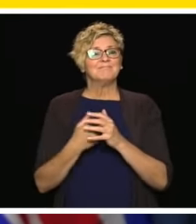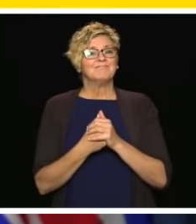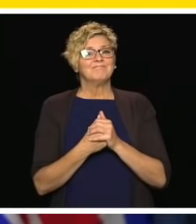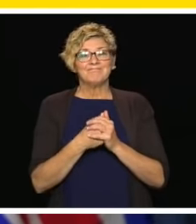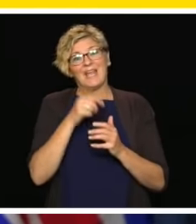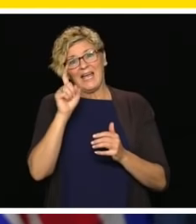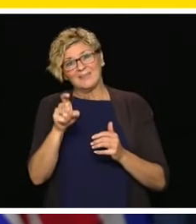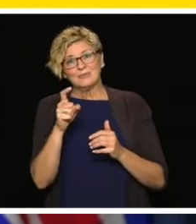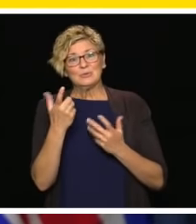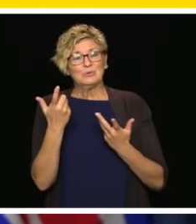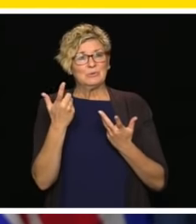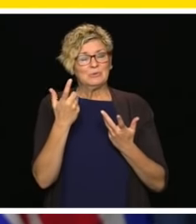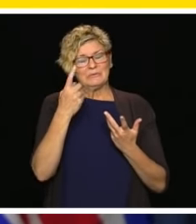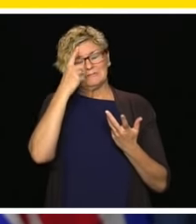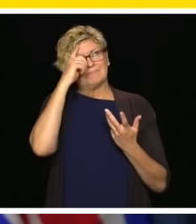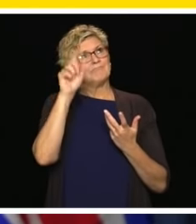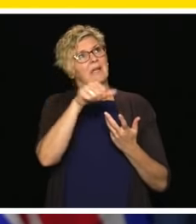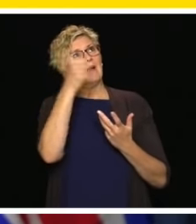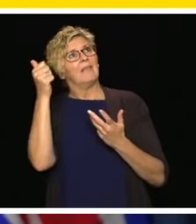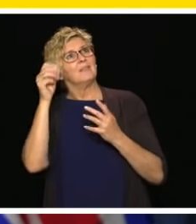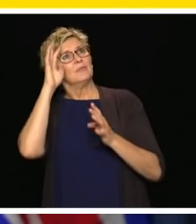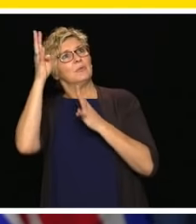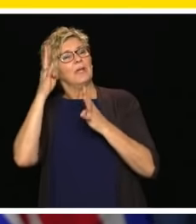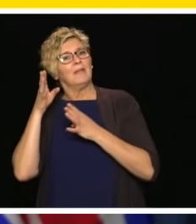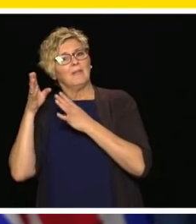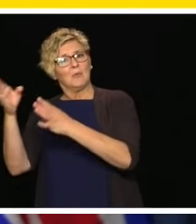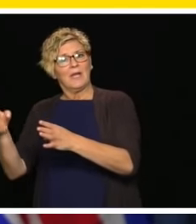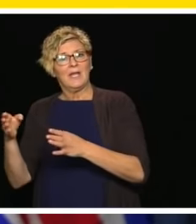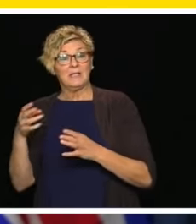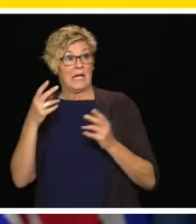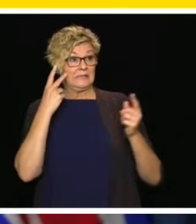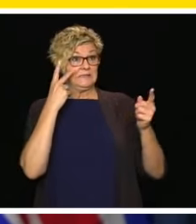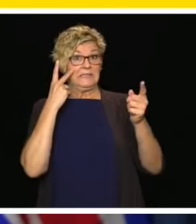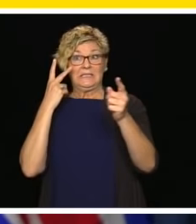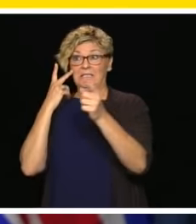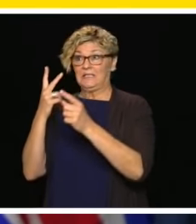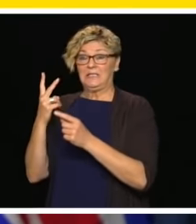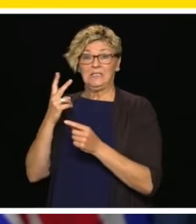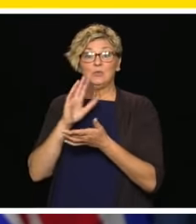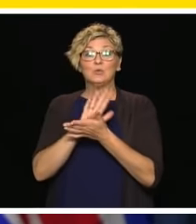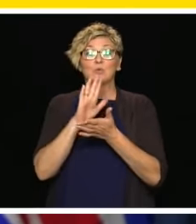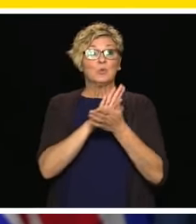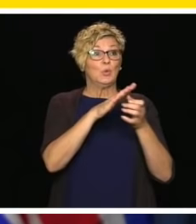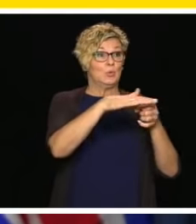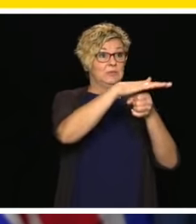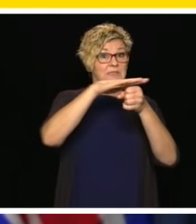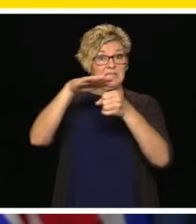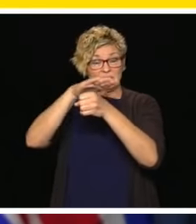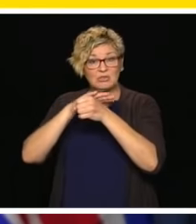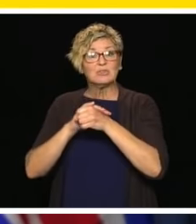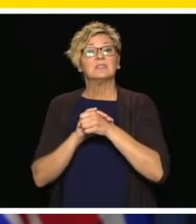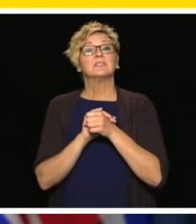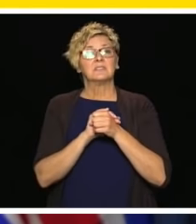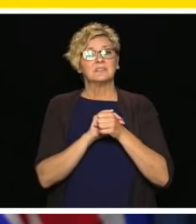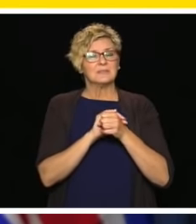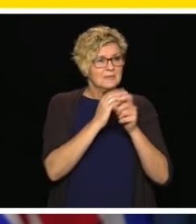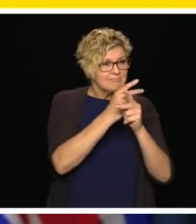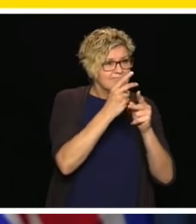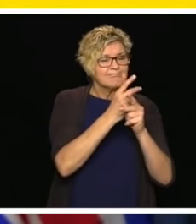you know, I'm very heartened by the creativity of districts in working with kids and